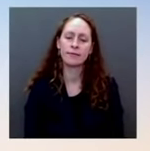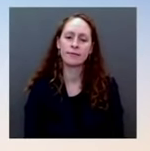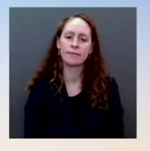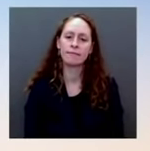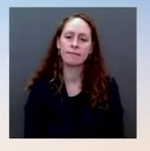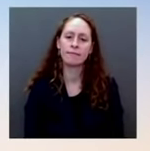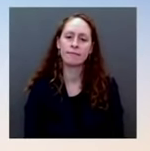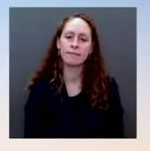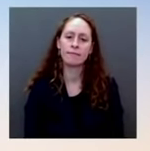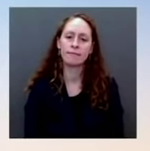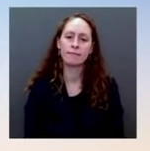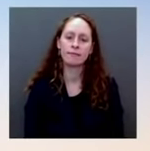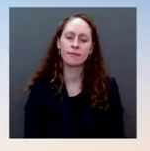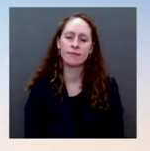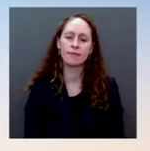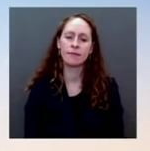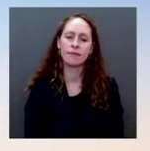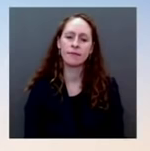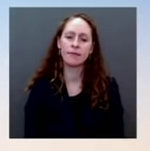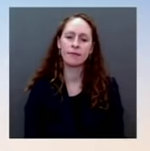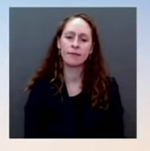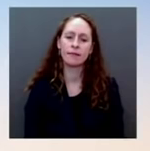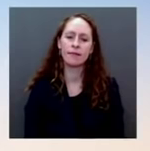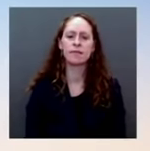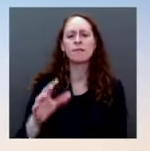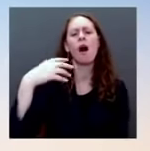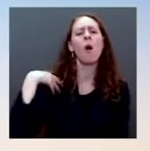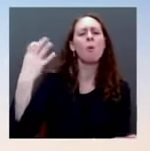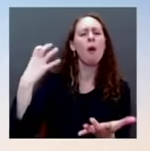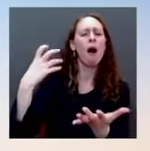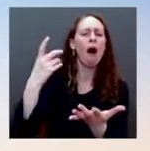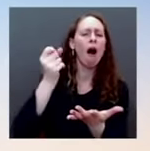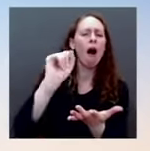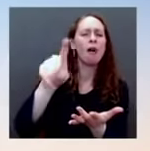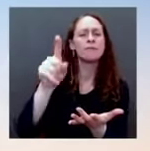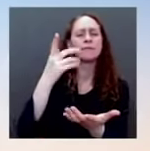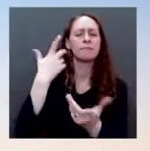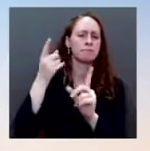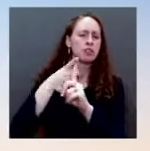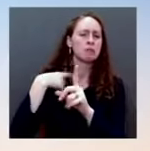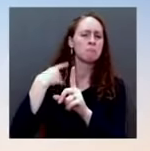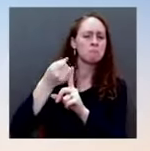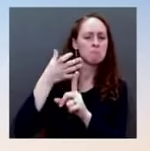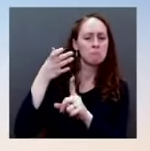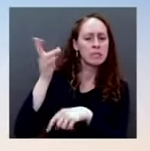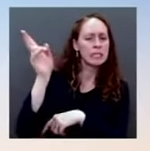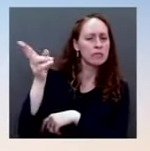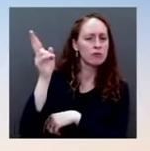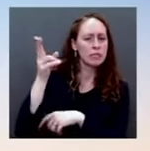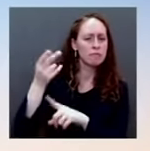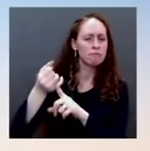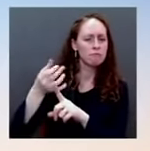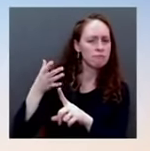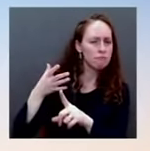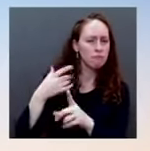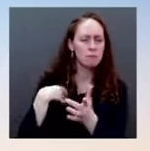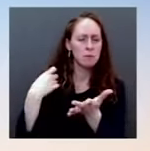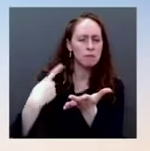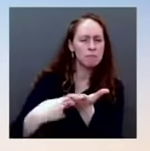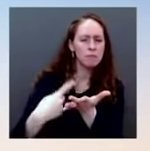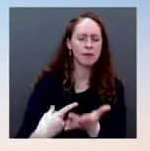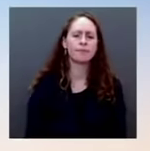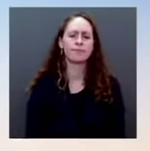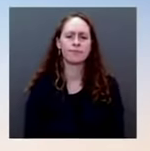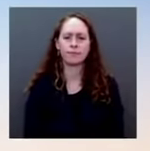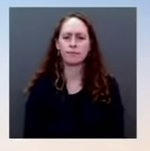I assume, you'll correct me if I'm wrong, that in preparation for President Biden's first summit with President Putin, held in Geneva last June,